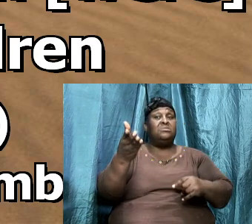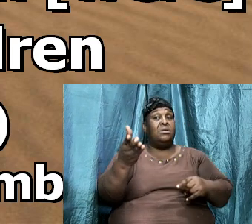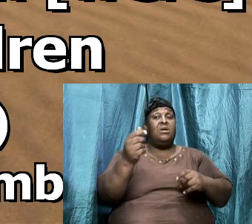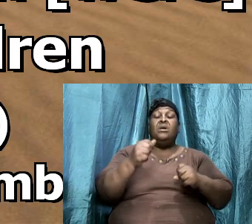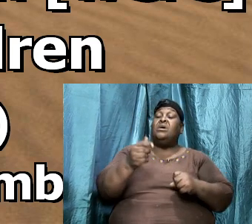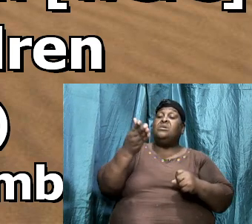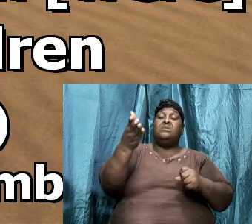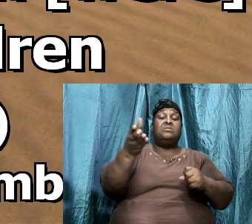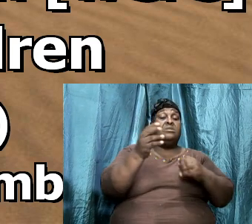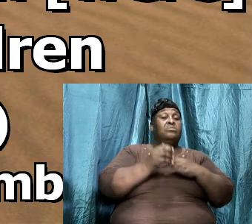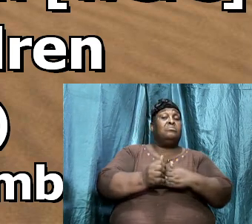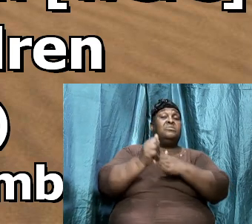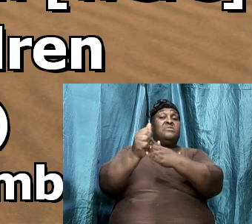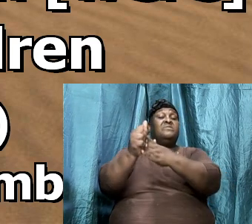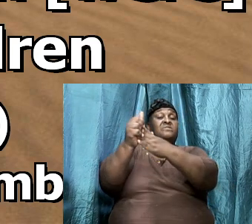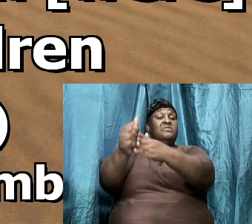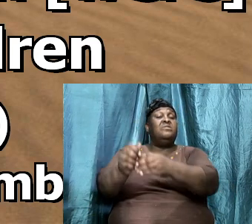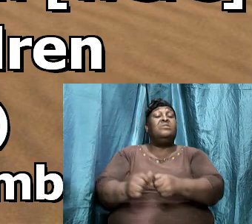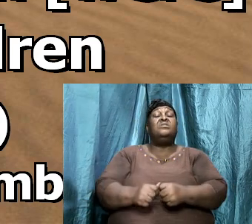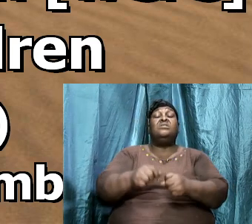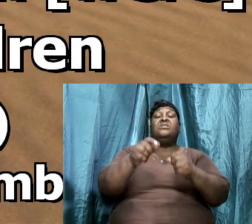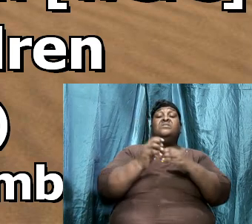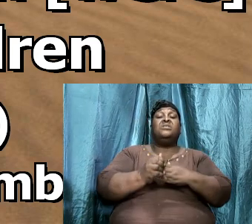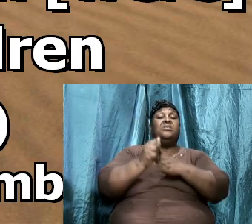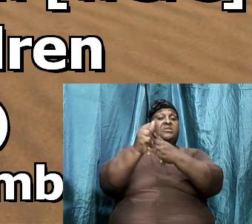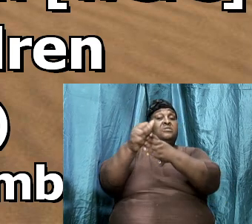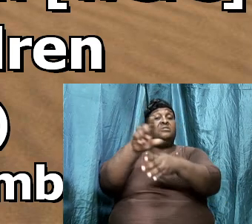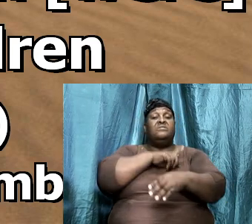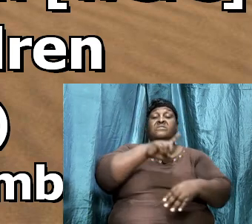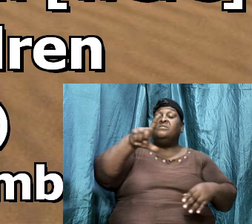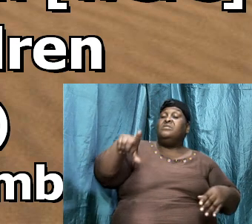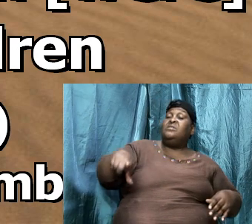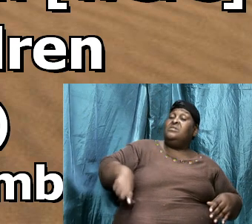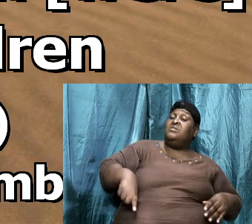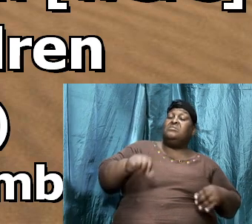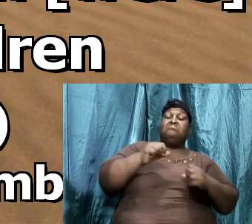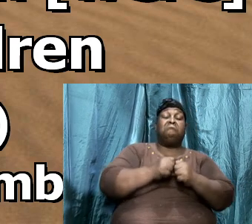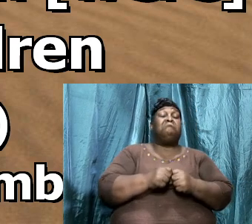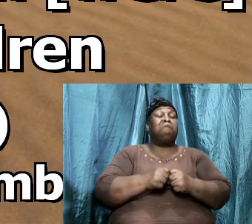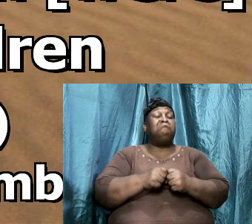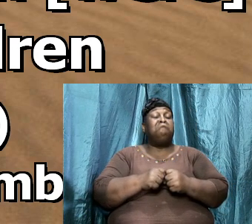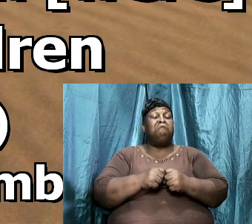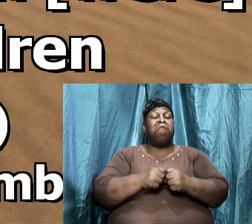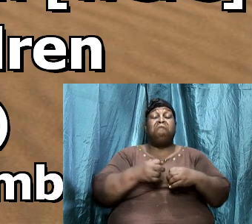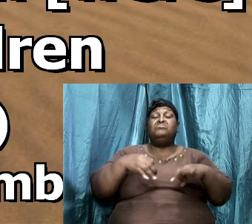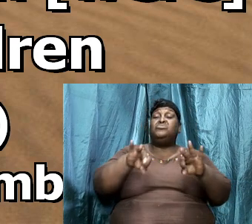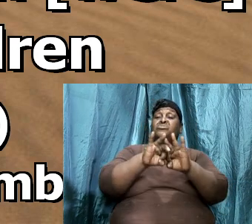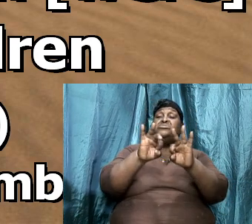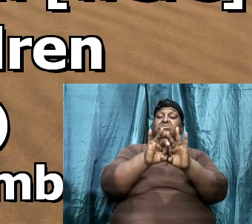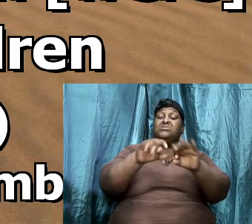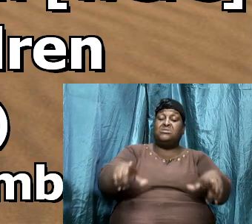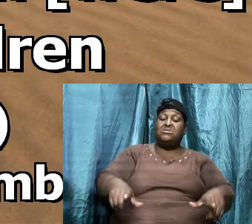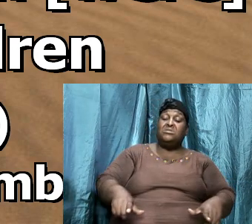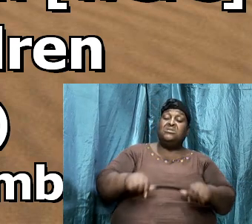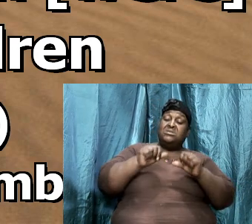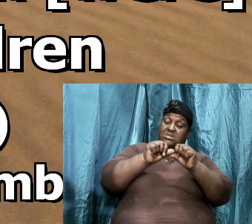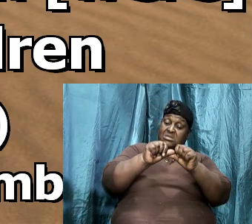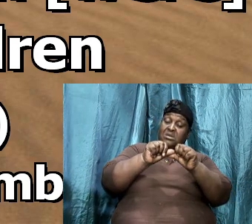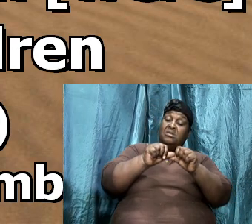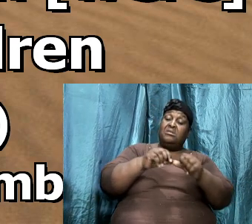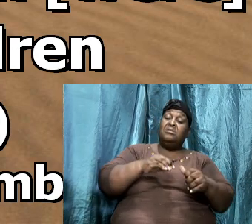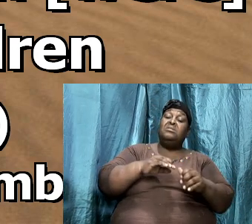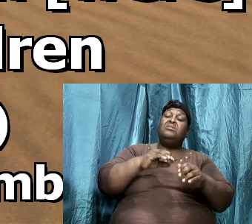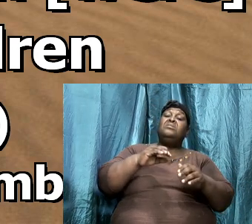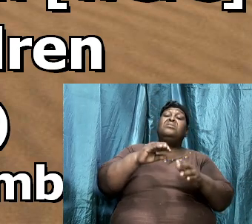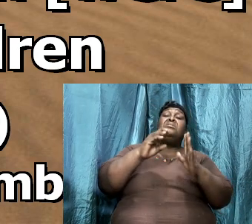follow the leading of the Lord. And it is extremely important that they will abide in the will of the Lord. Not just for themselves.